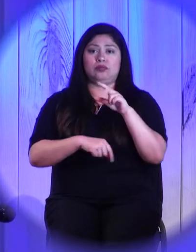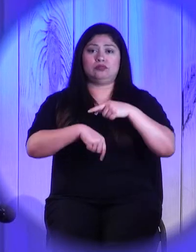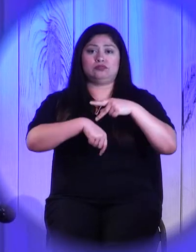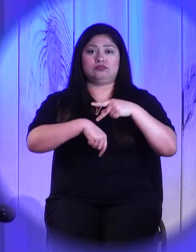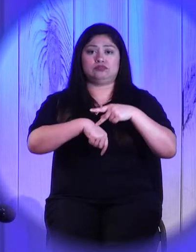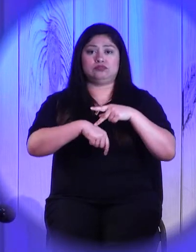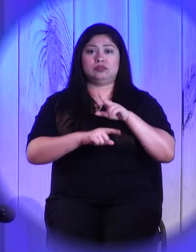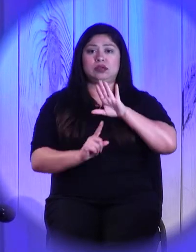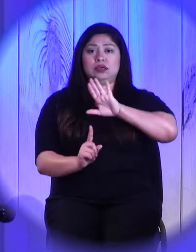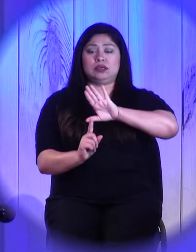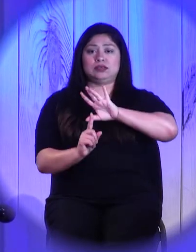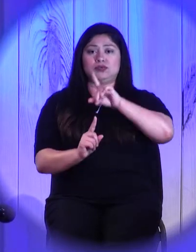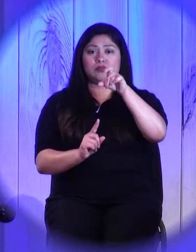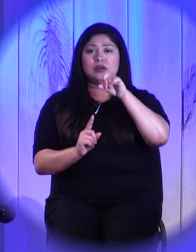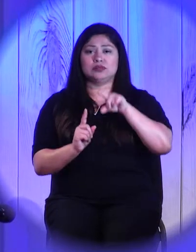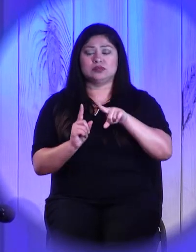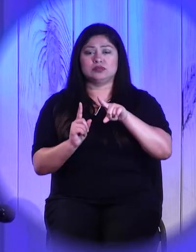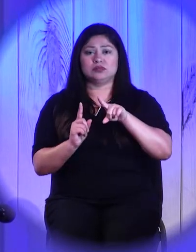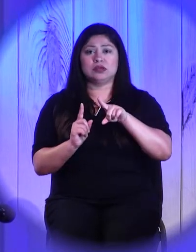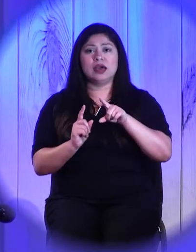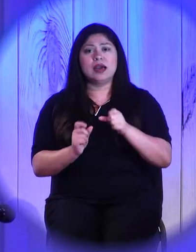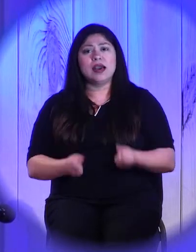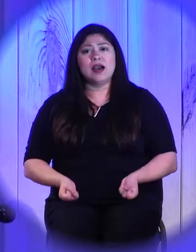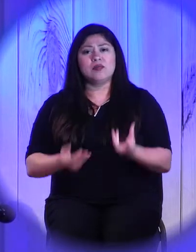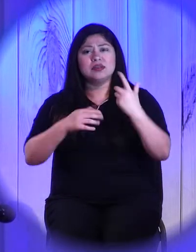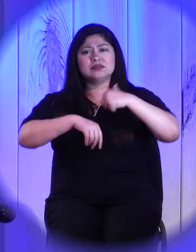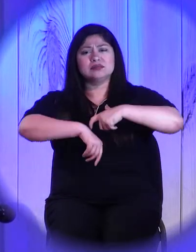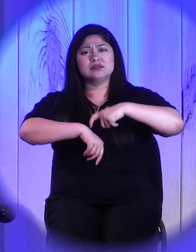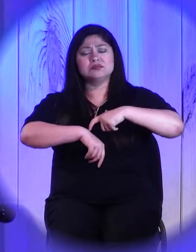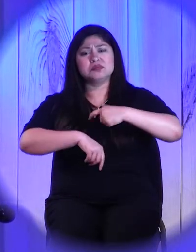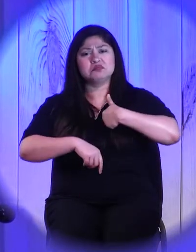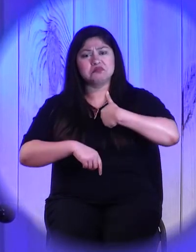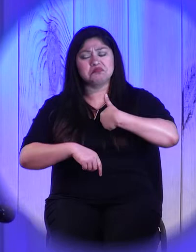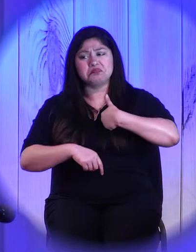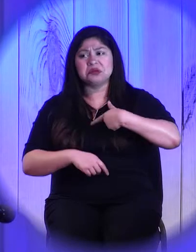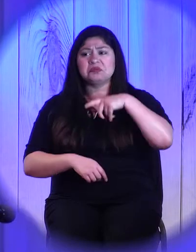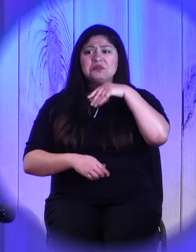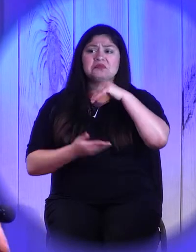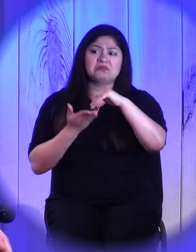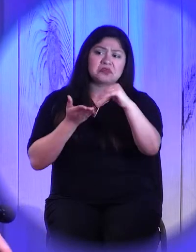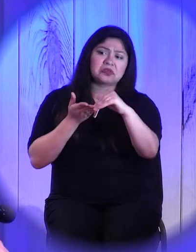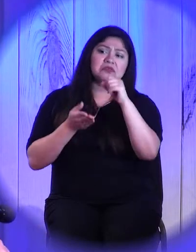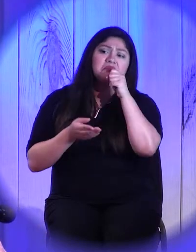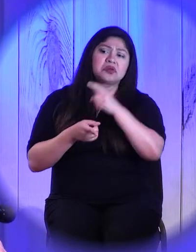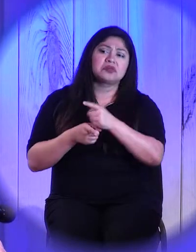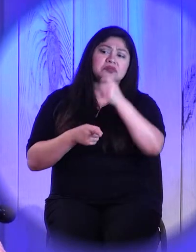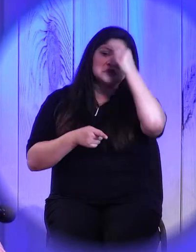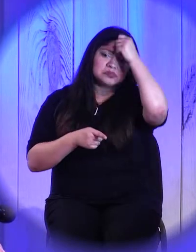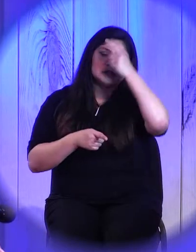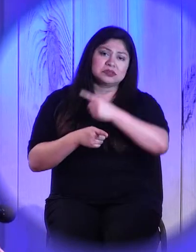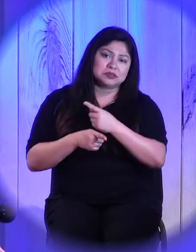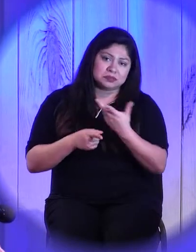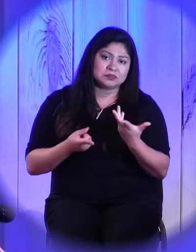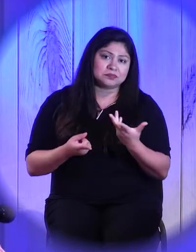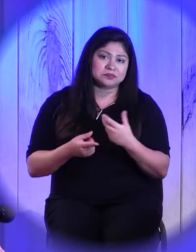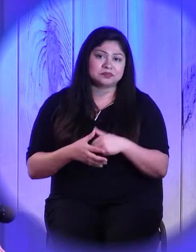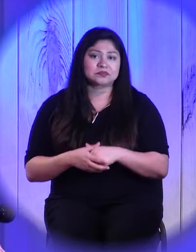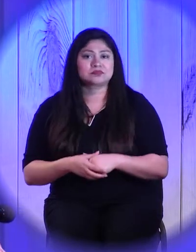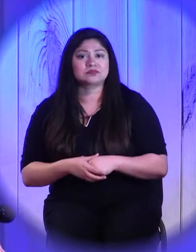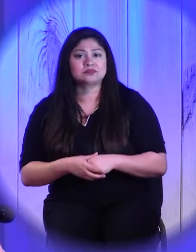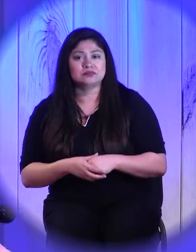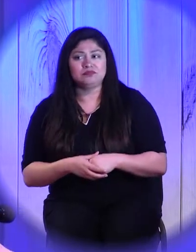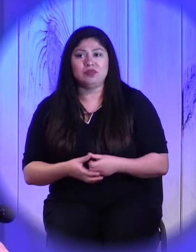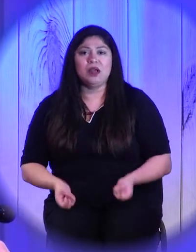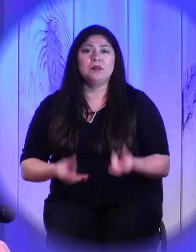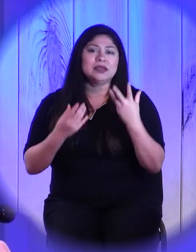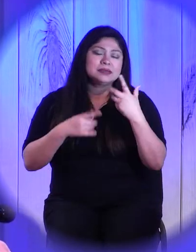sister? The Greek there is really the word for brothers, which is used as the word for siblings, but certainly we could include in there, how many times